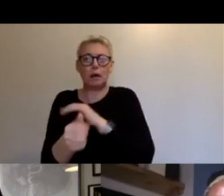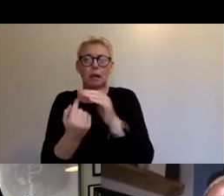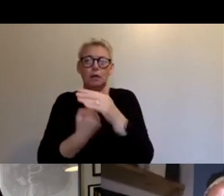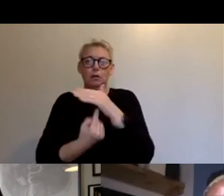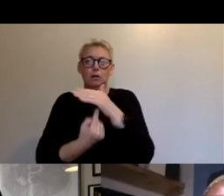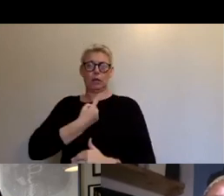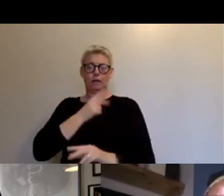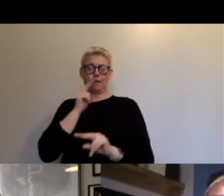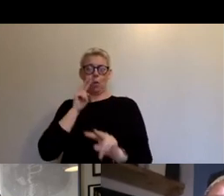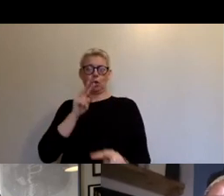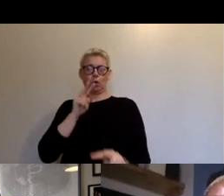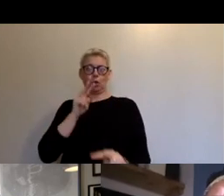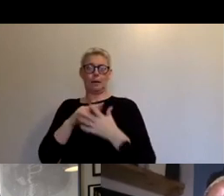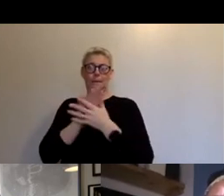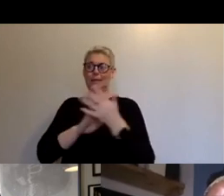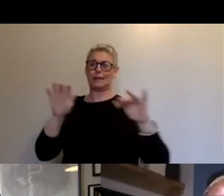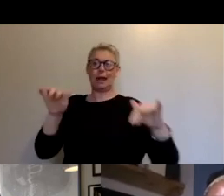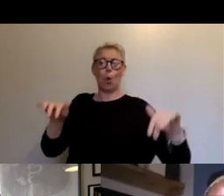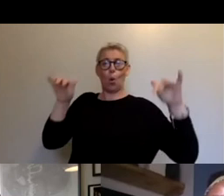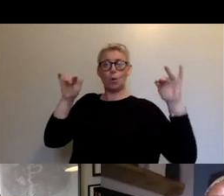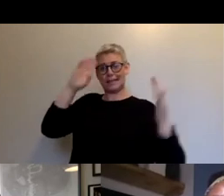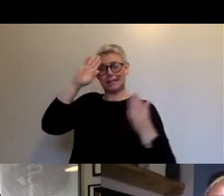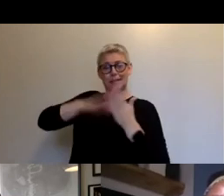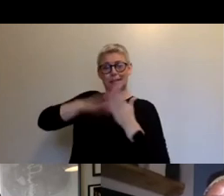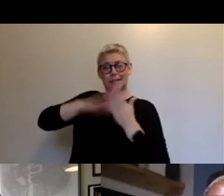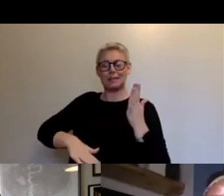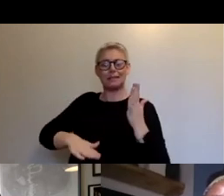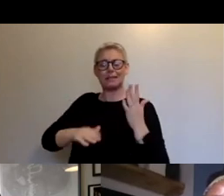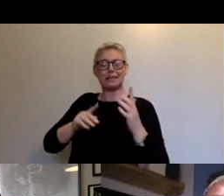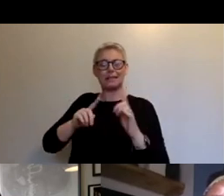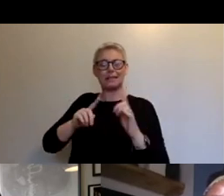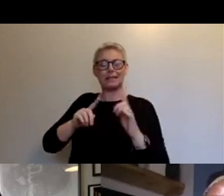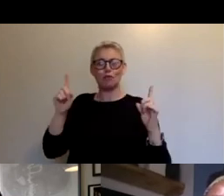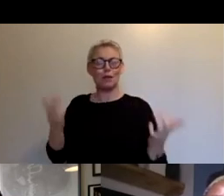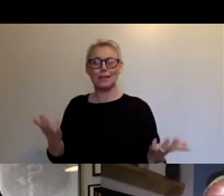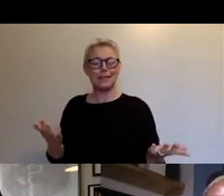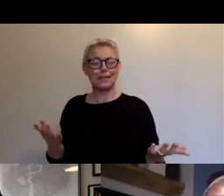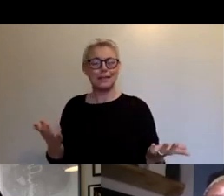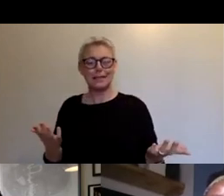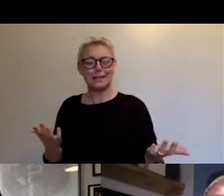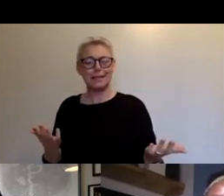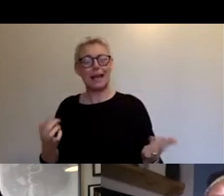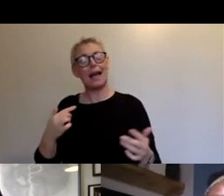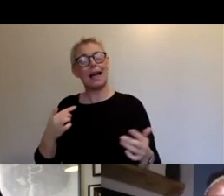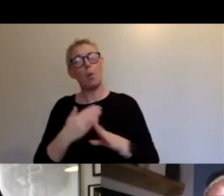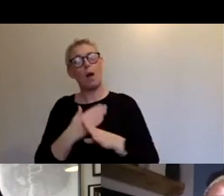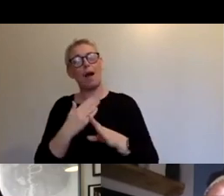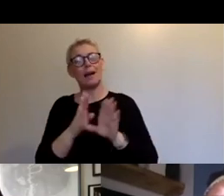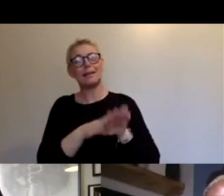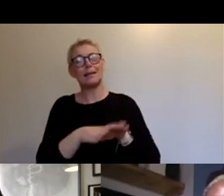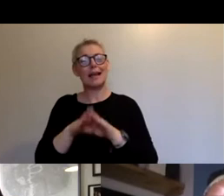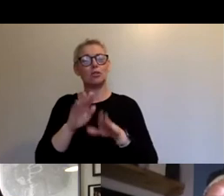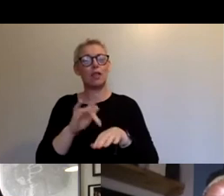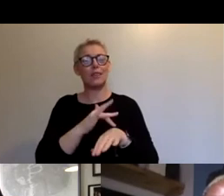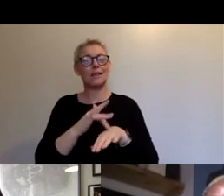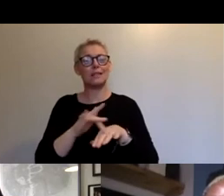bit jolty. Um, similarly, when I worked at national theater, Wales, we made a lot of shows on the side of a mountain